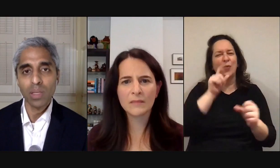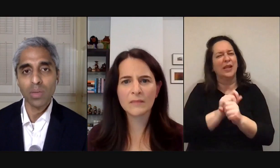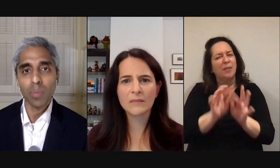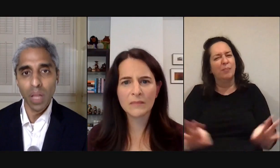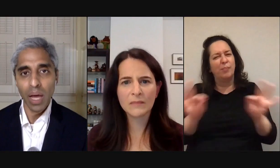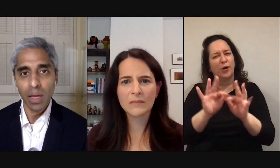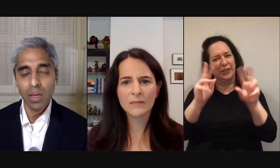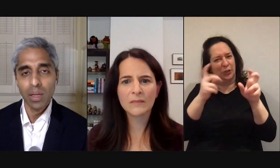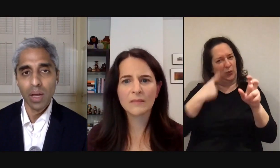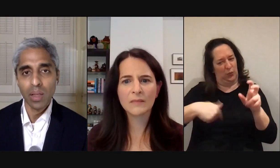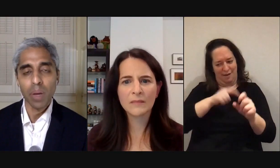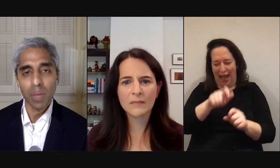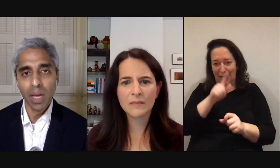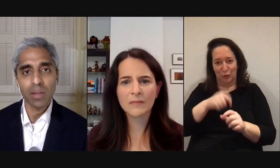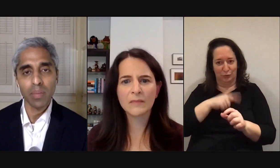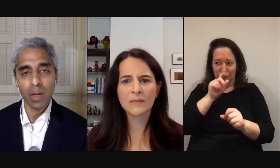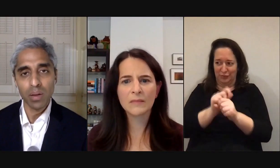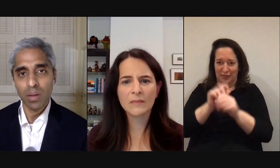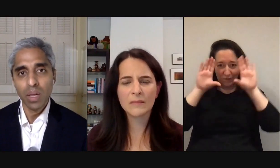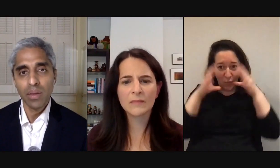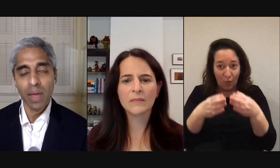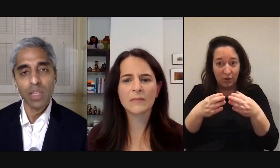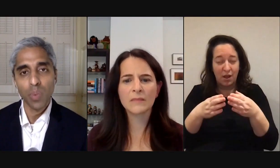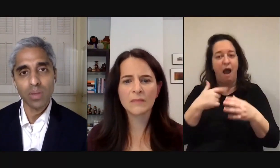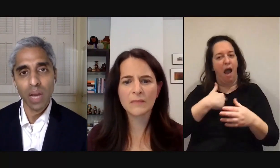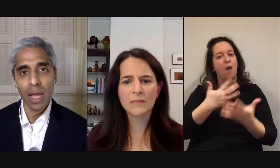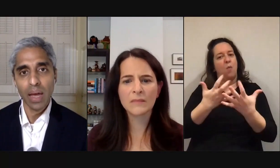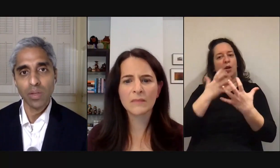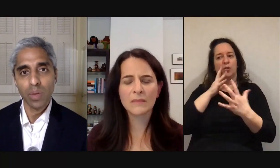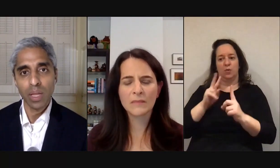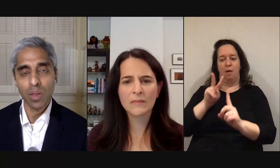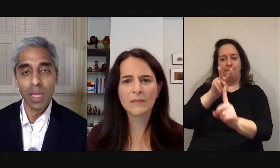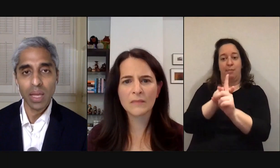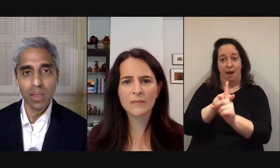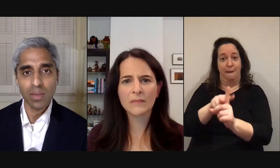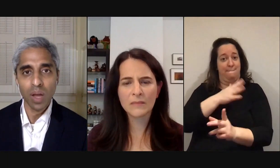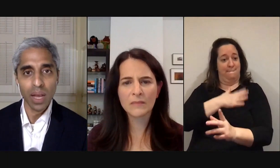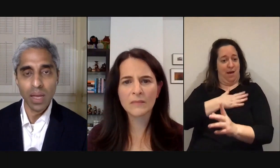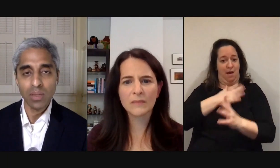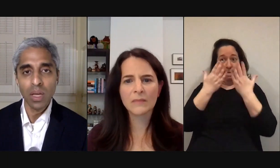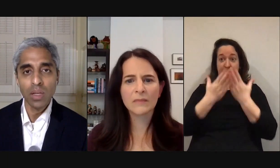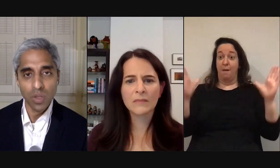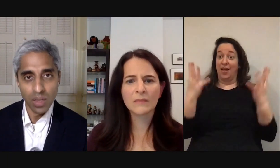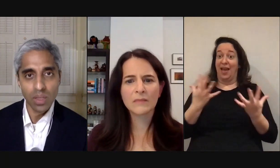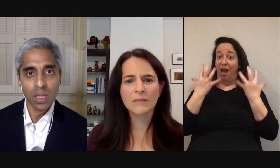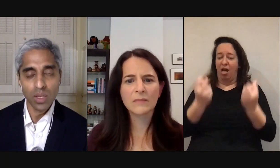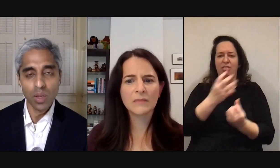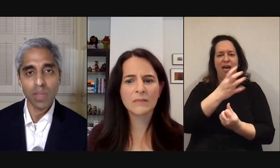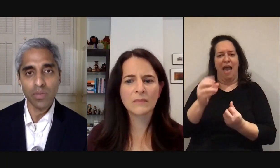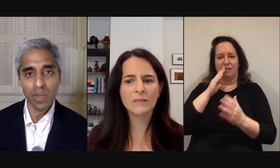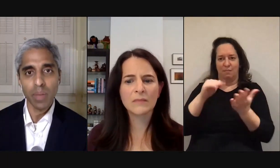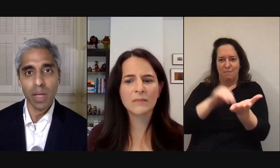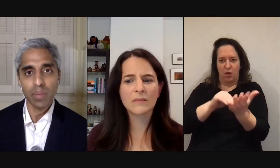and i wanted to apply uh the public health and medical vantage points that i had to really looking at this not as just